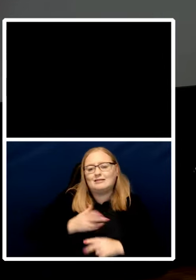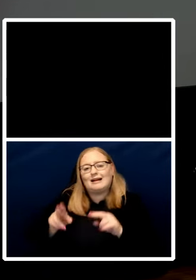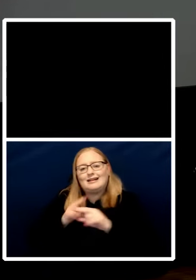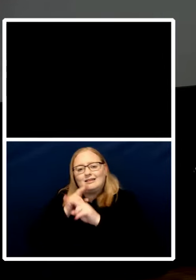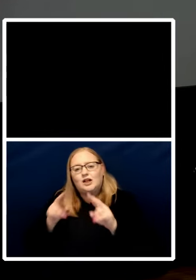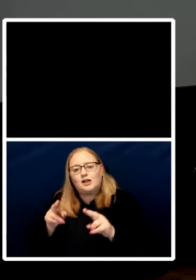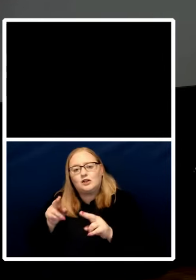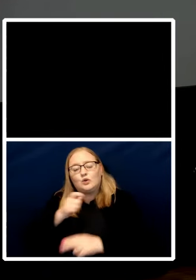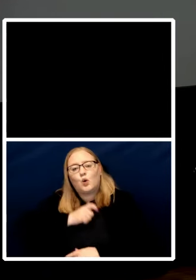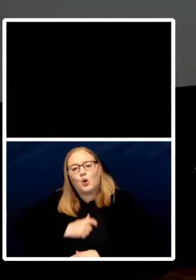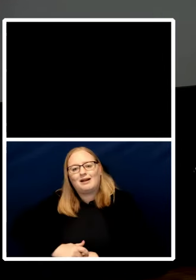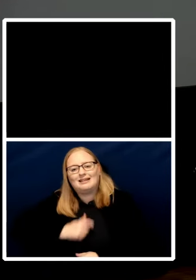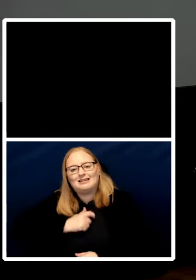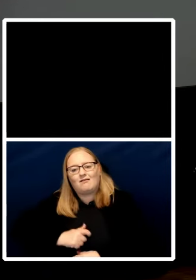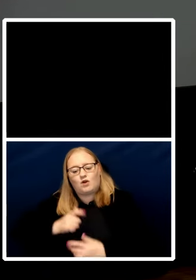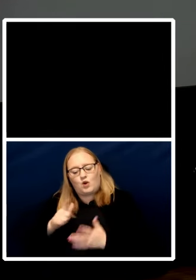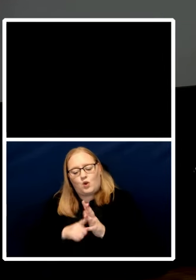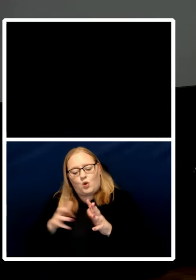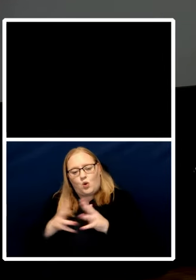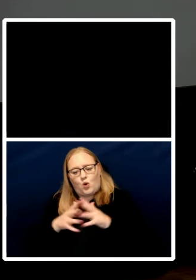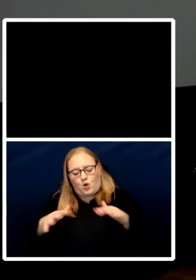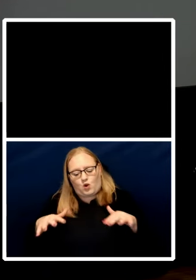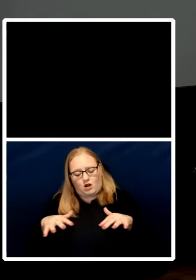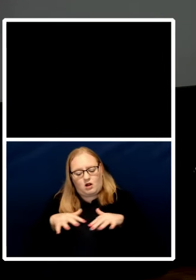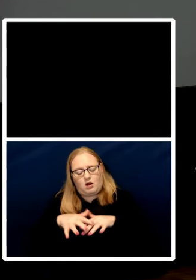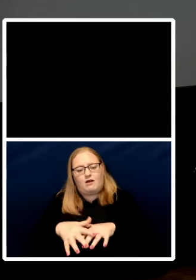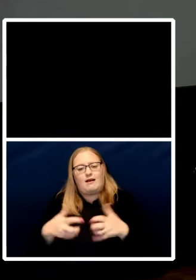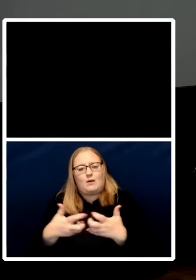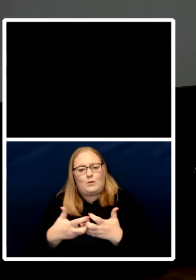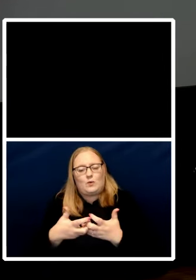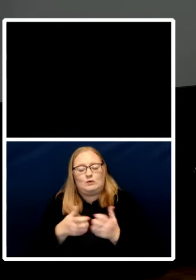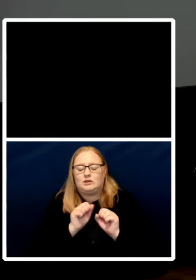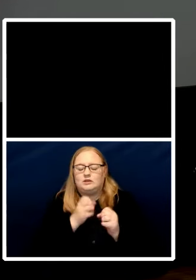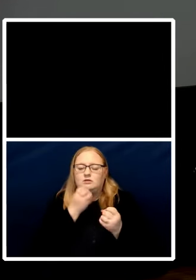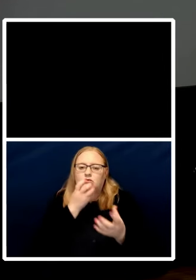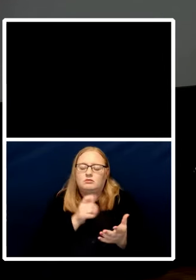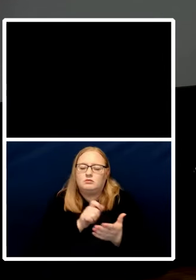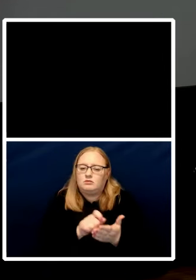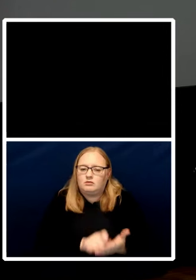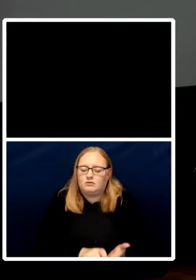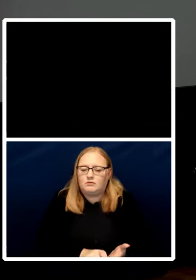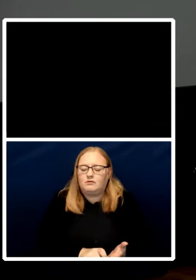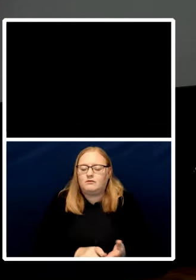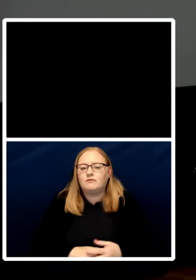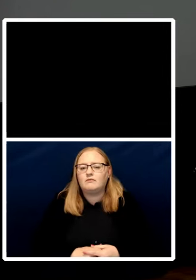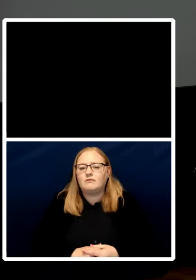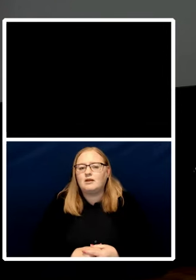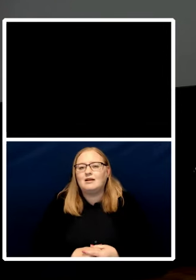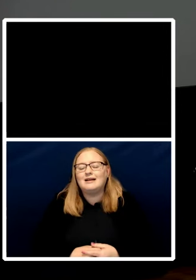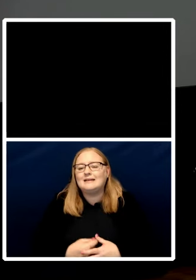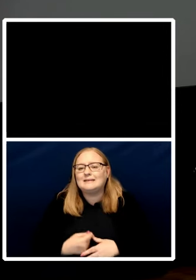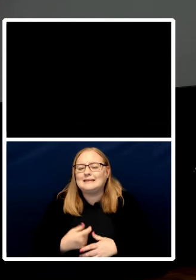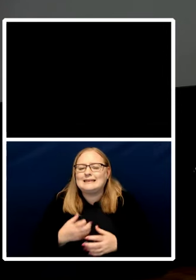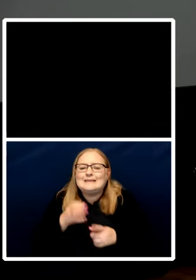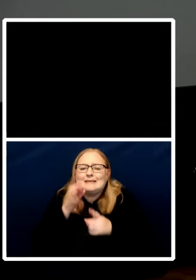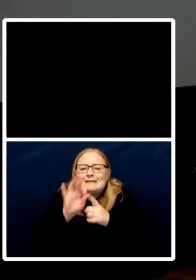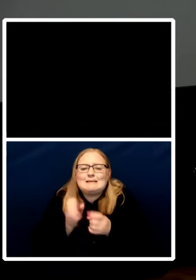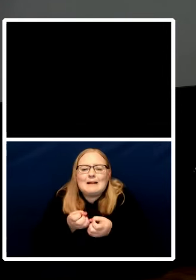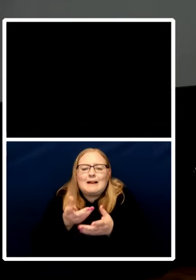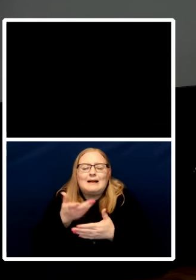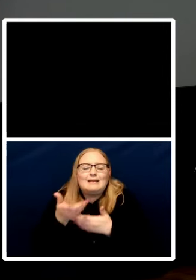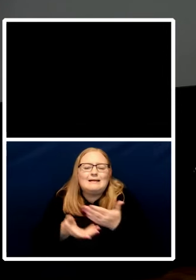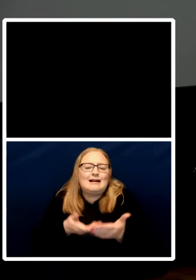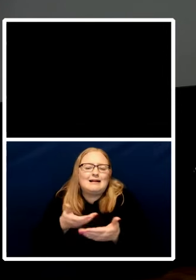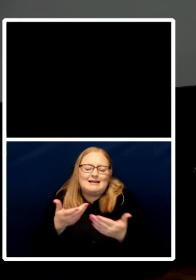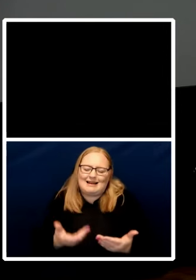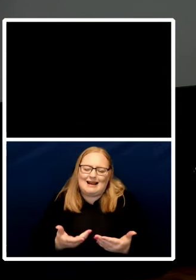fertilize um and i think there isn't time now to go into too much detail but i think that human